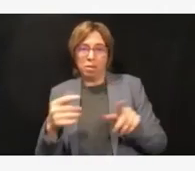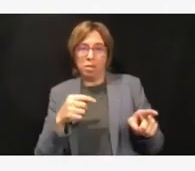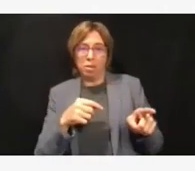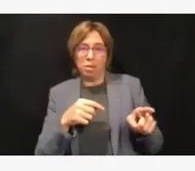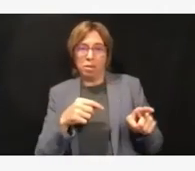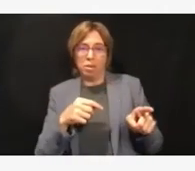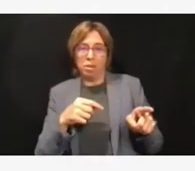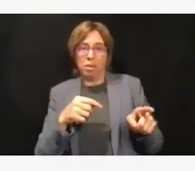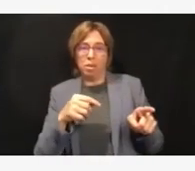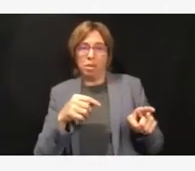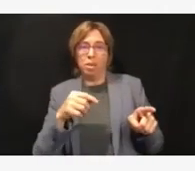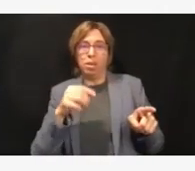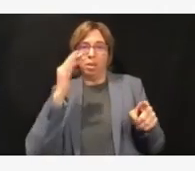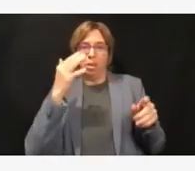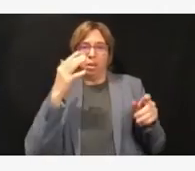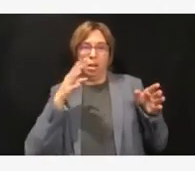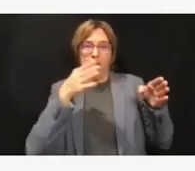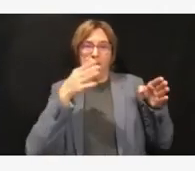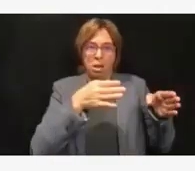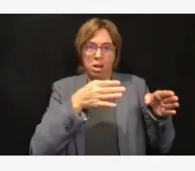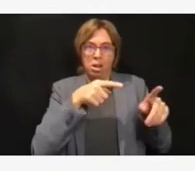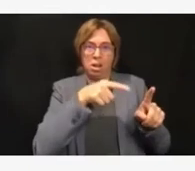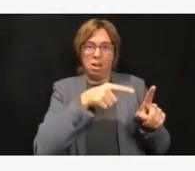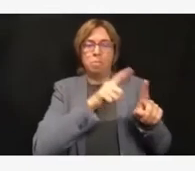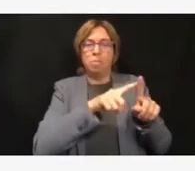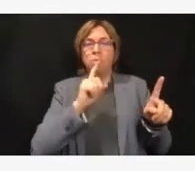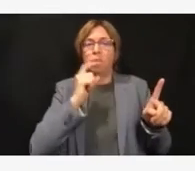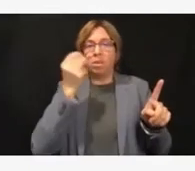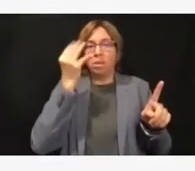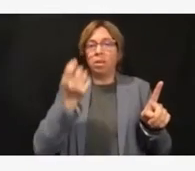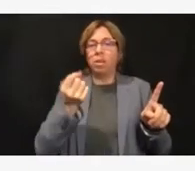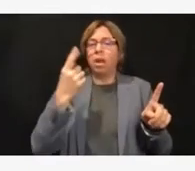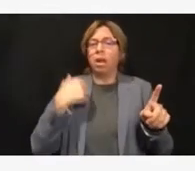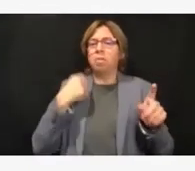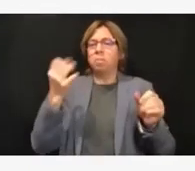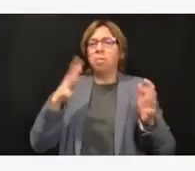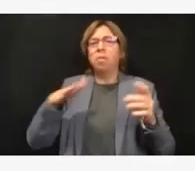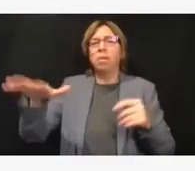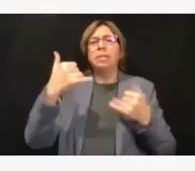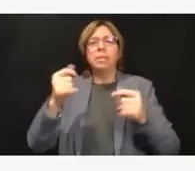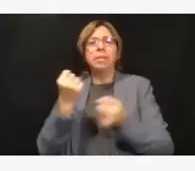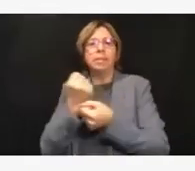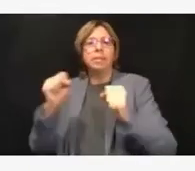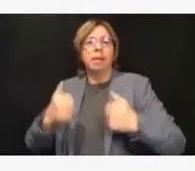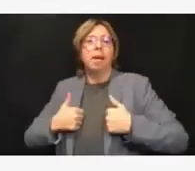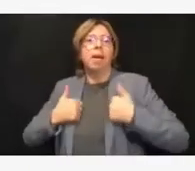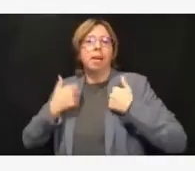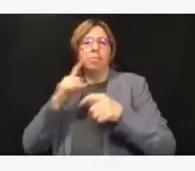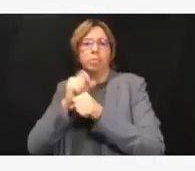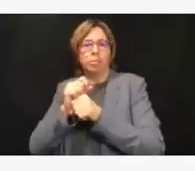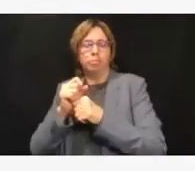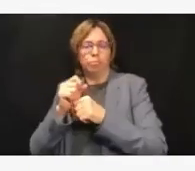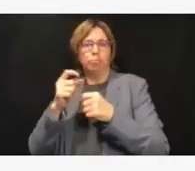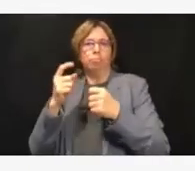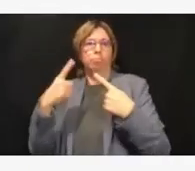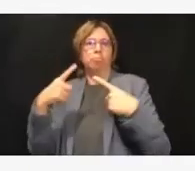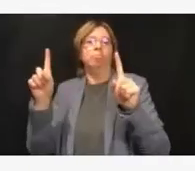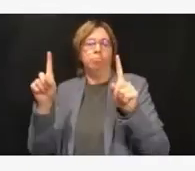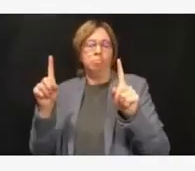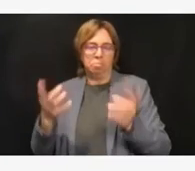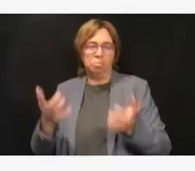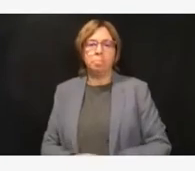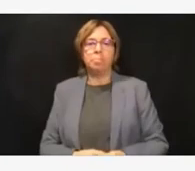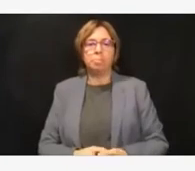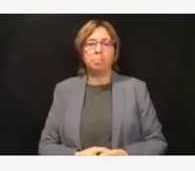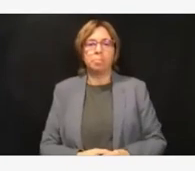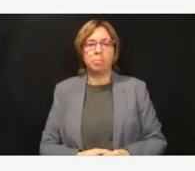healthcare workers. And then that's my last gratitude is to the doctors, nurses, therapists, and literally everyone who